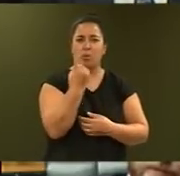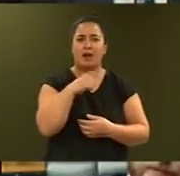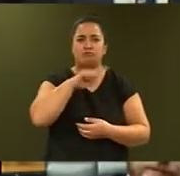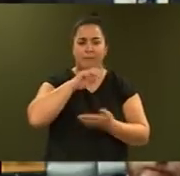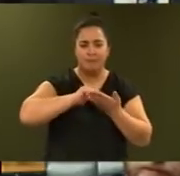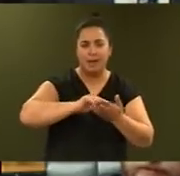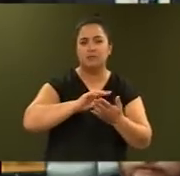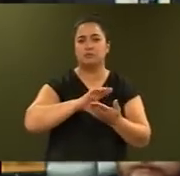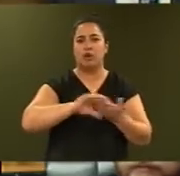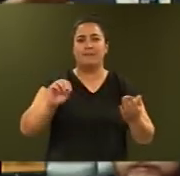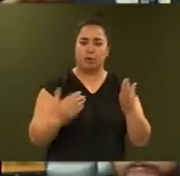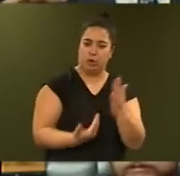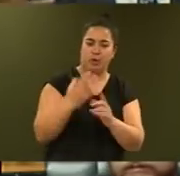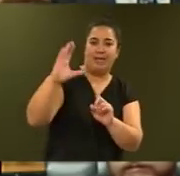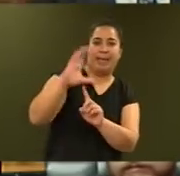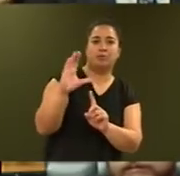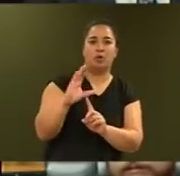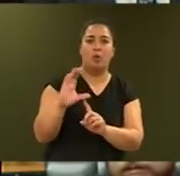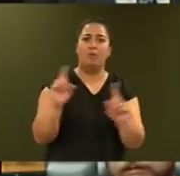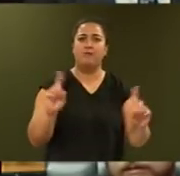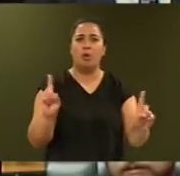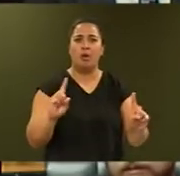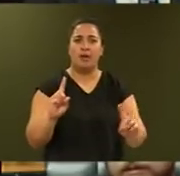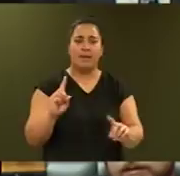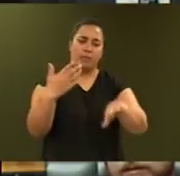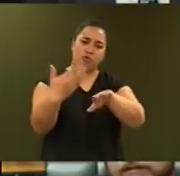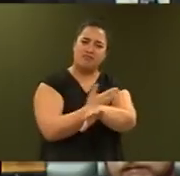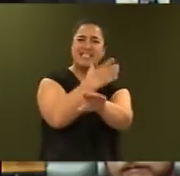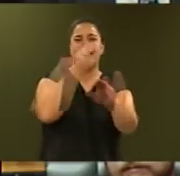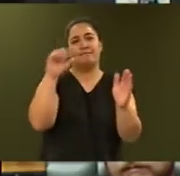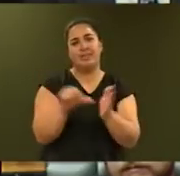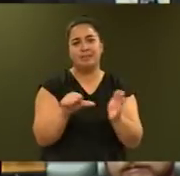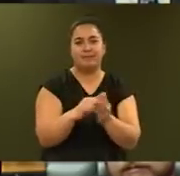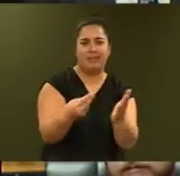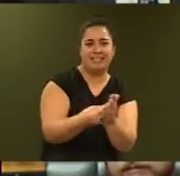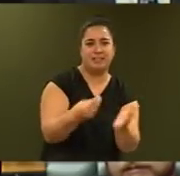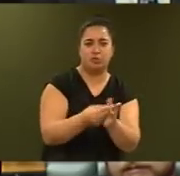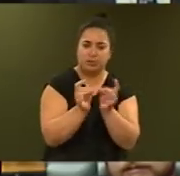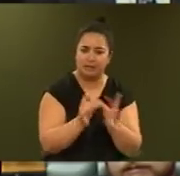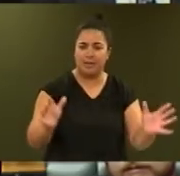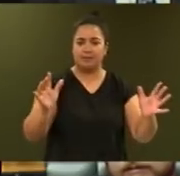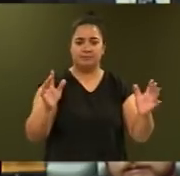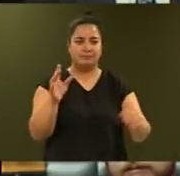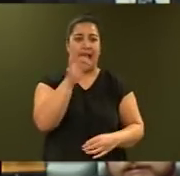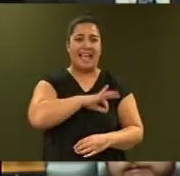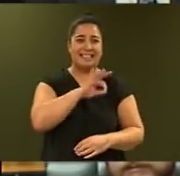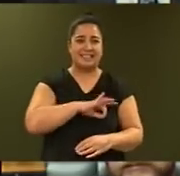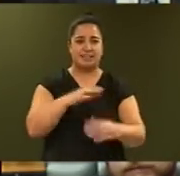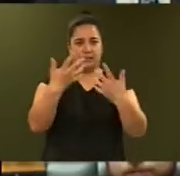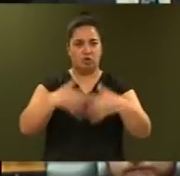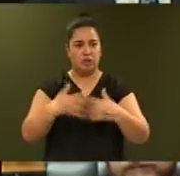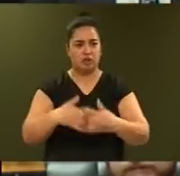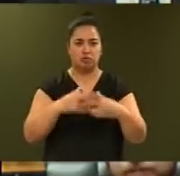capital funding for the Green Investment Fund to kick-start investment in assets and technology to reduce carbon emissions.